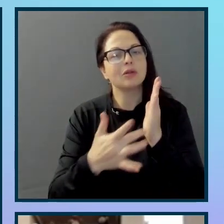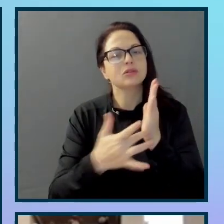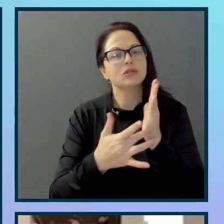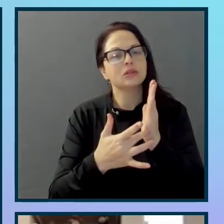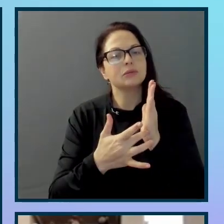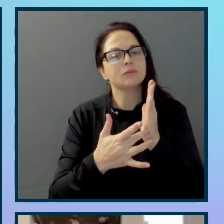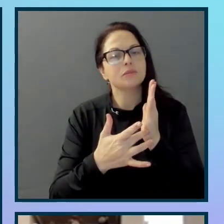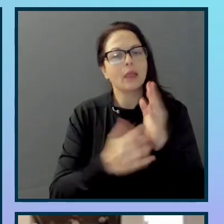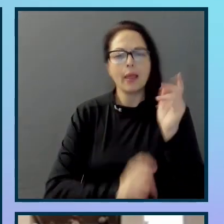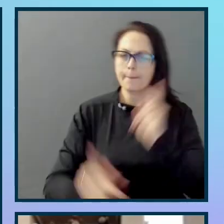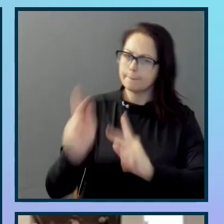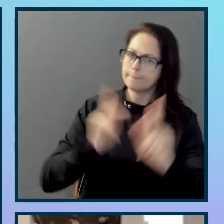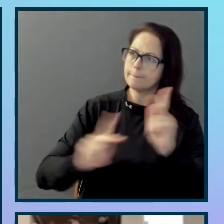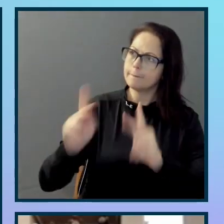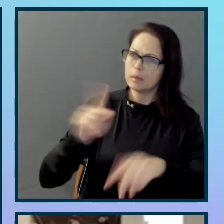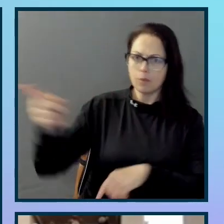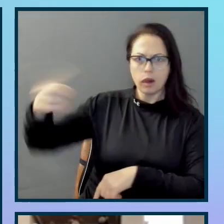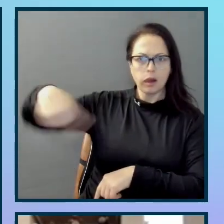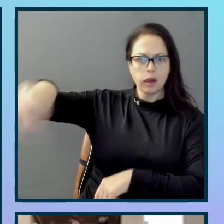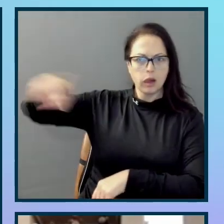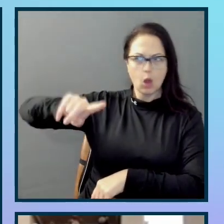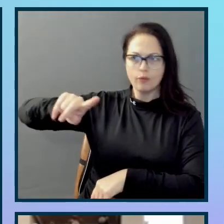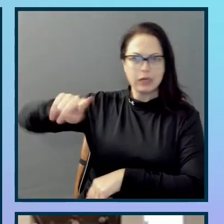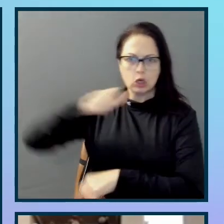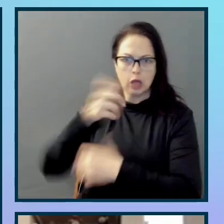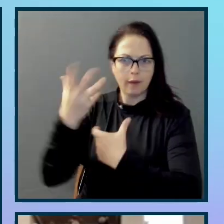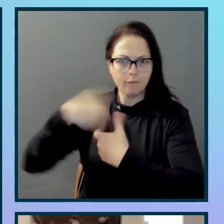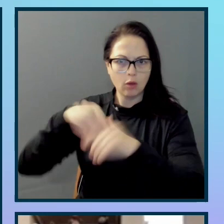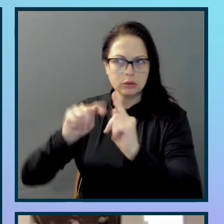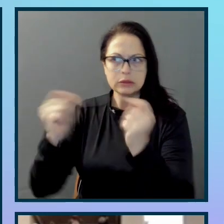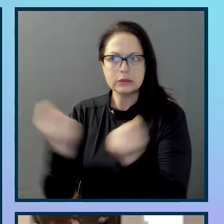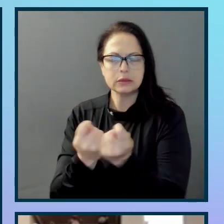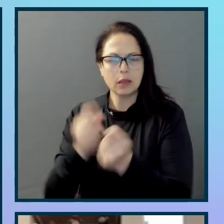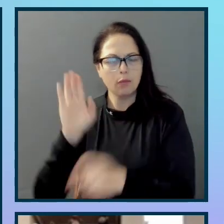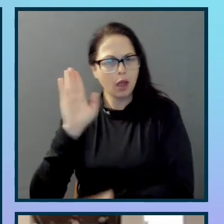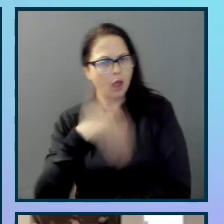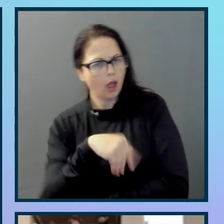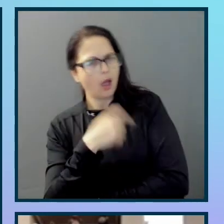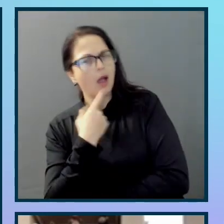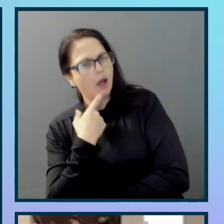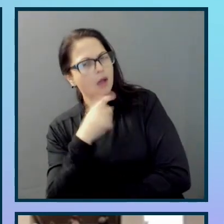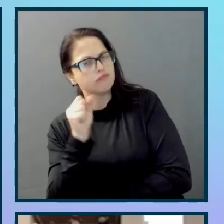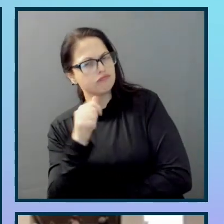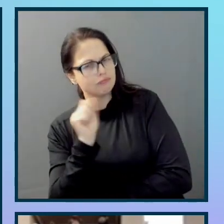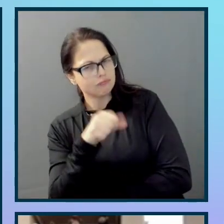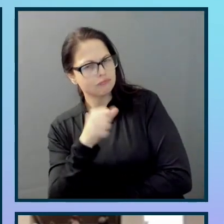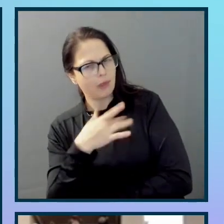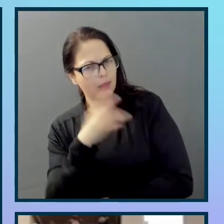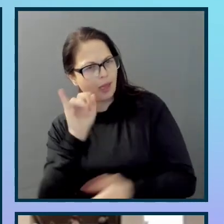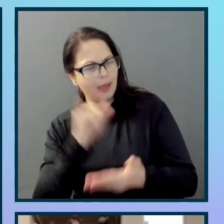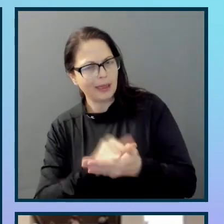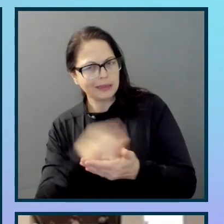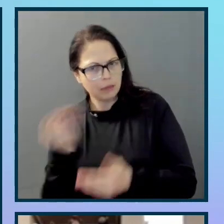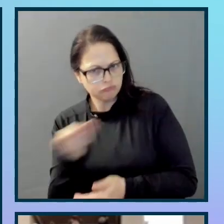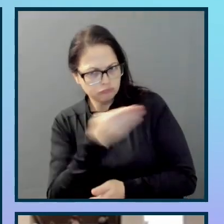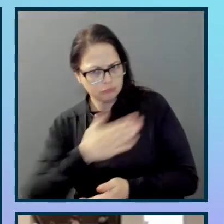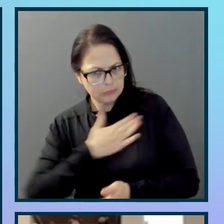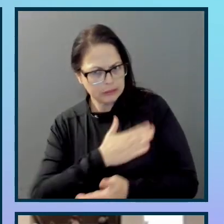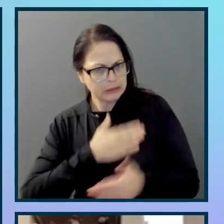pick up on your activities too, proactively sending you ideas and documents to look at. So far, so good.